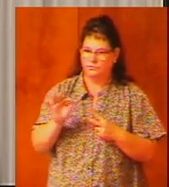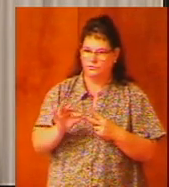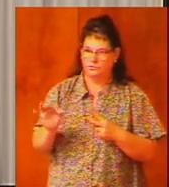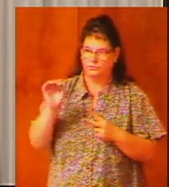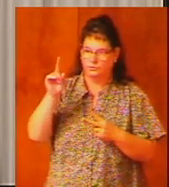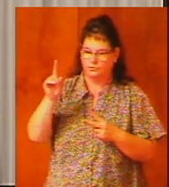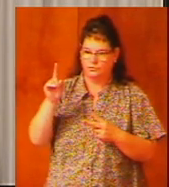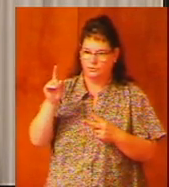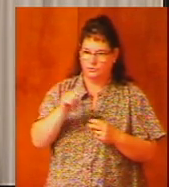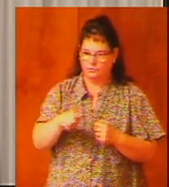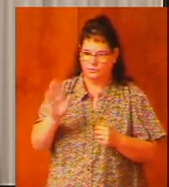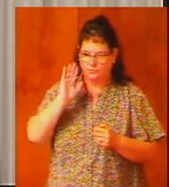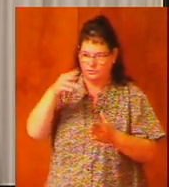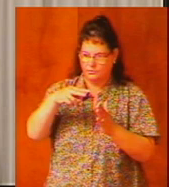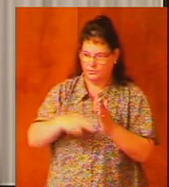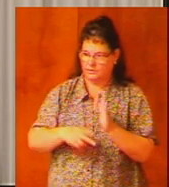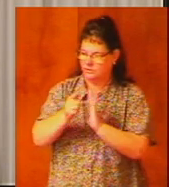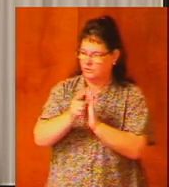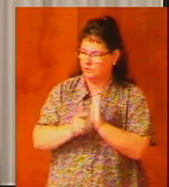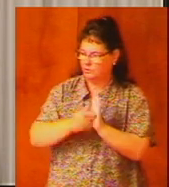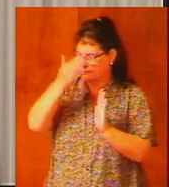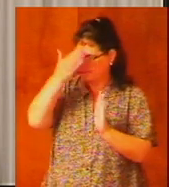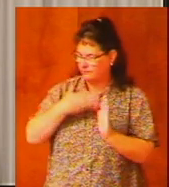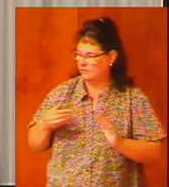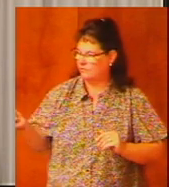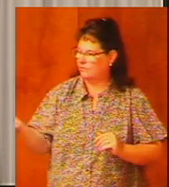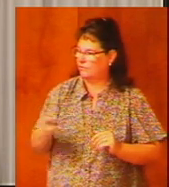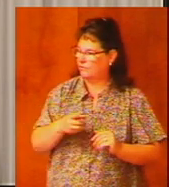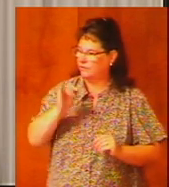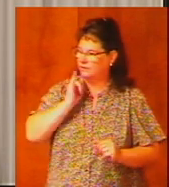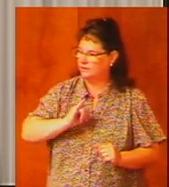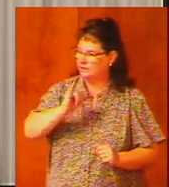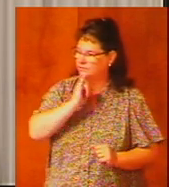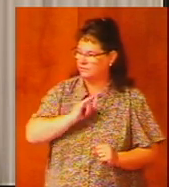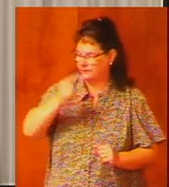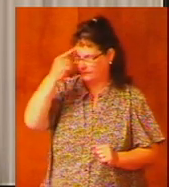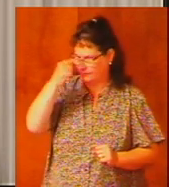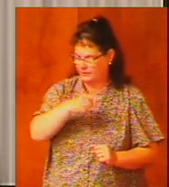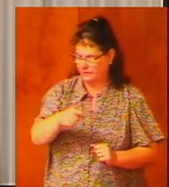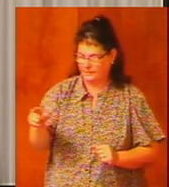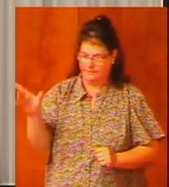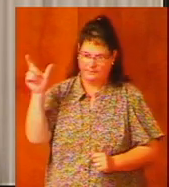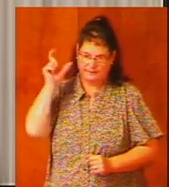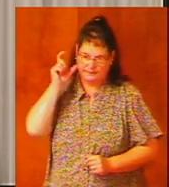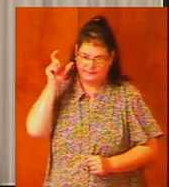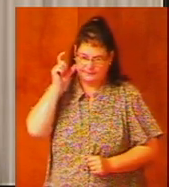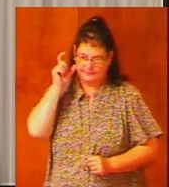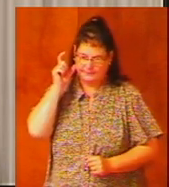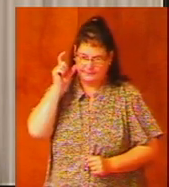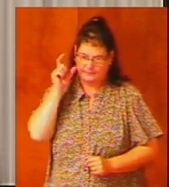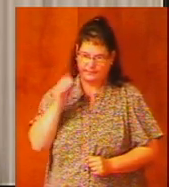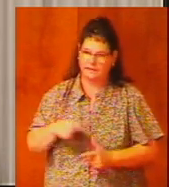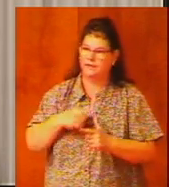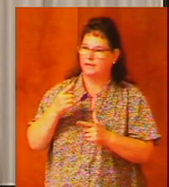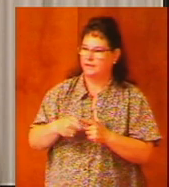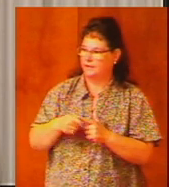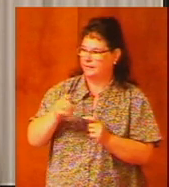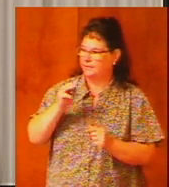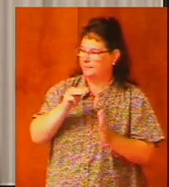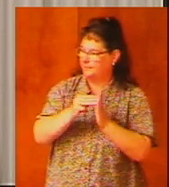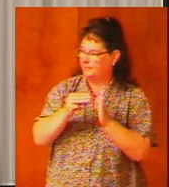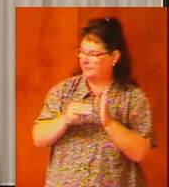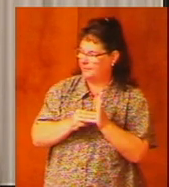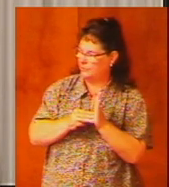this law before all Israel in their hearing and then Moses